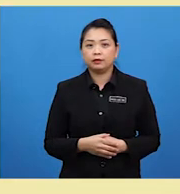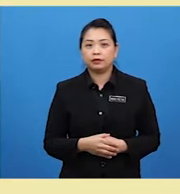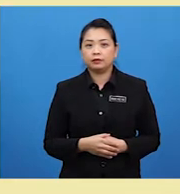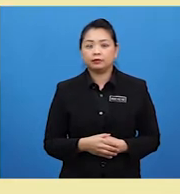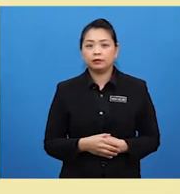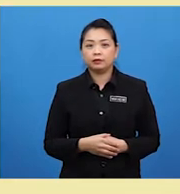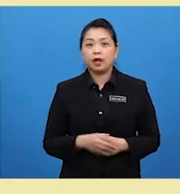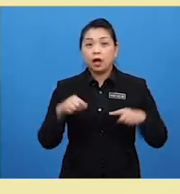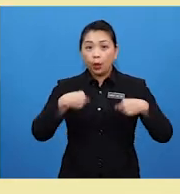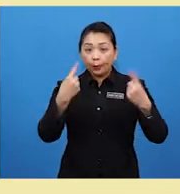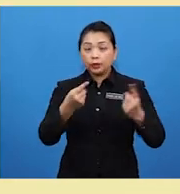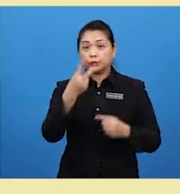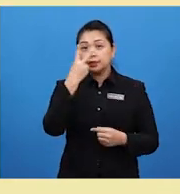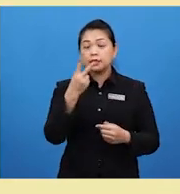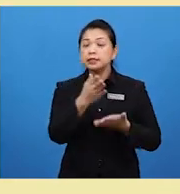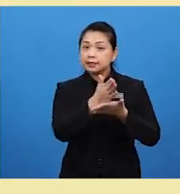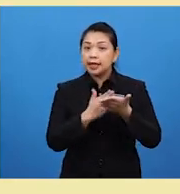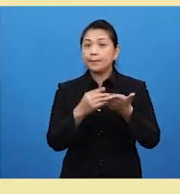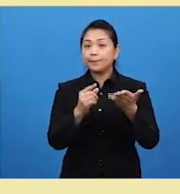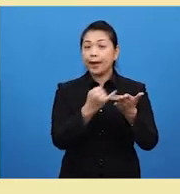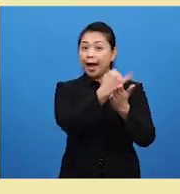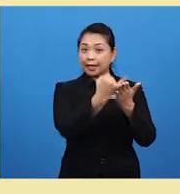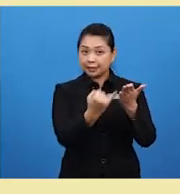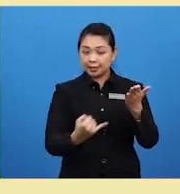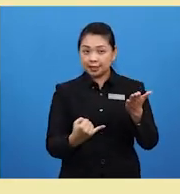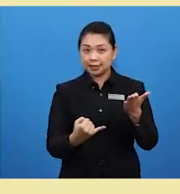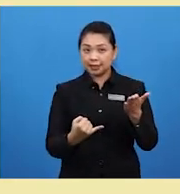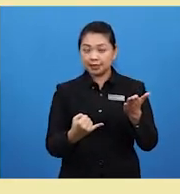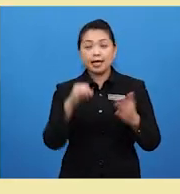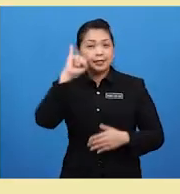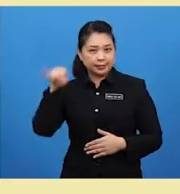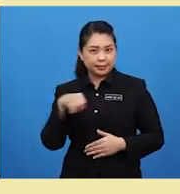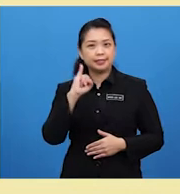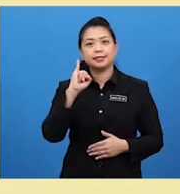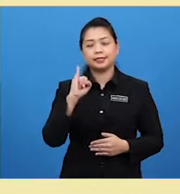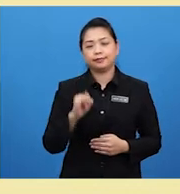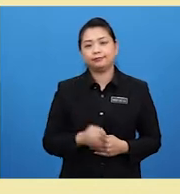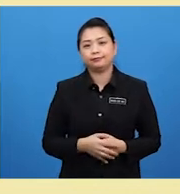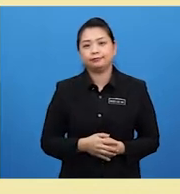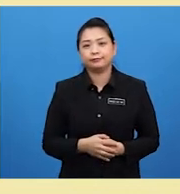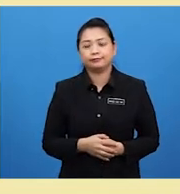Going to see some arts Jason